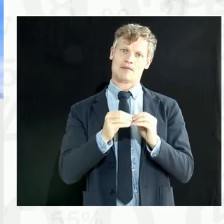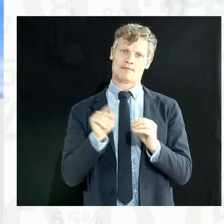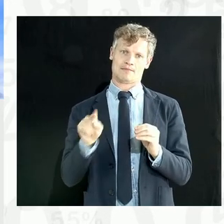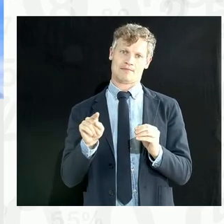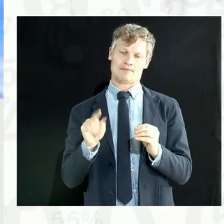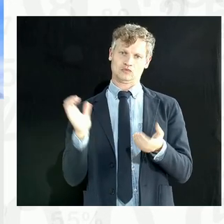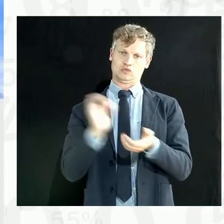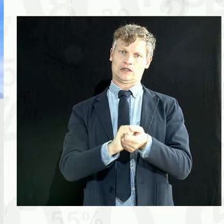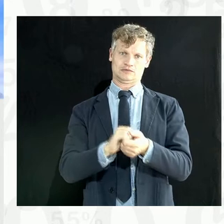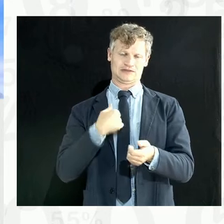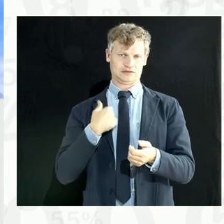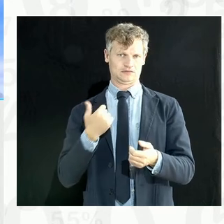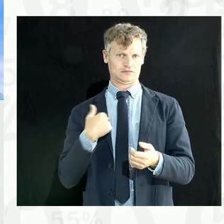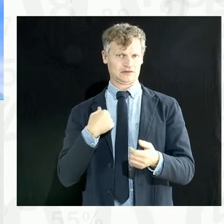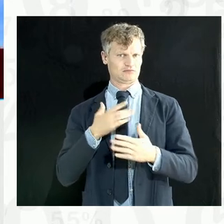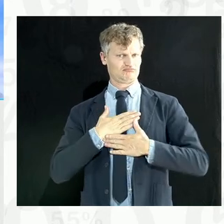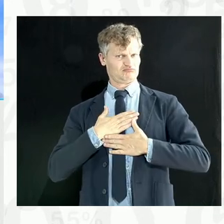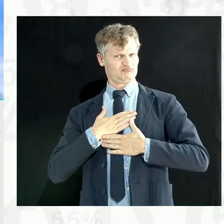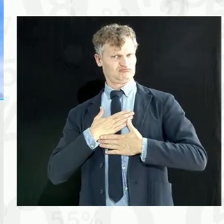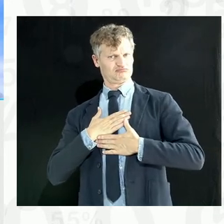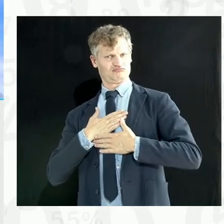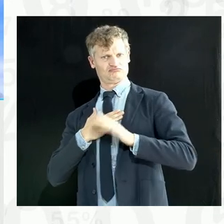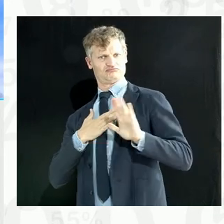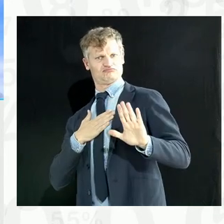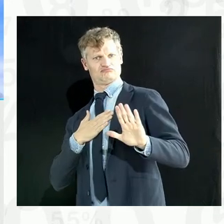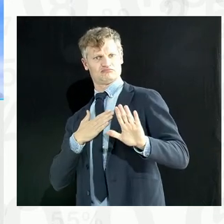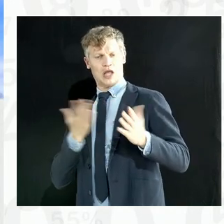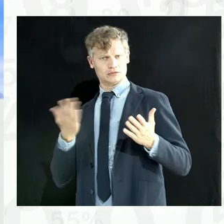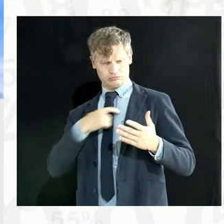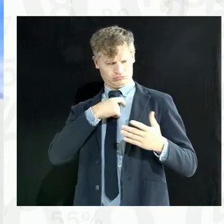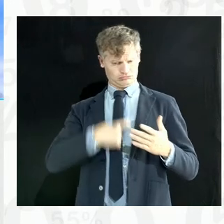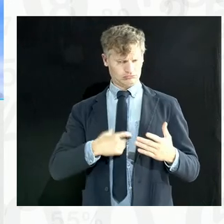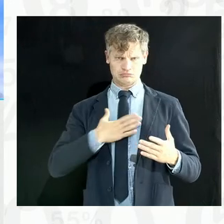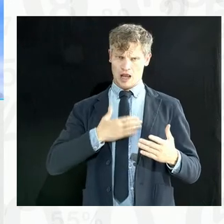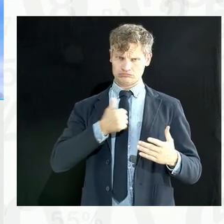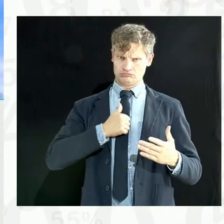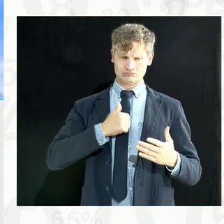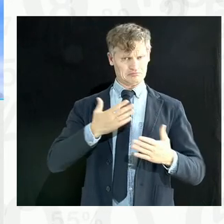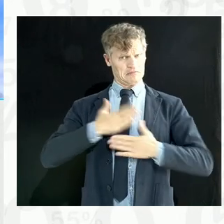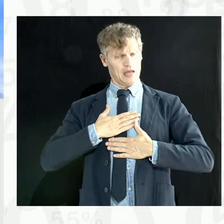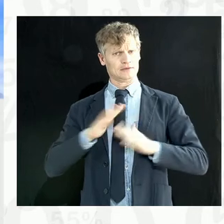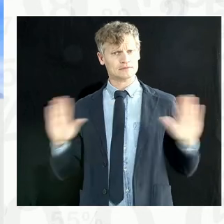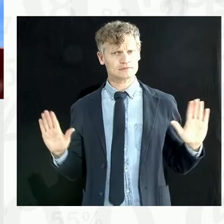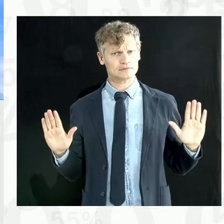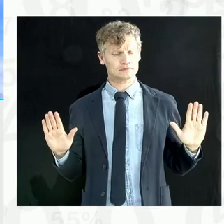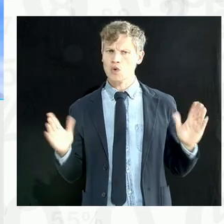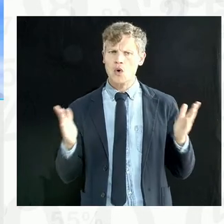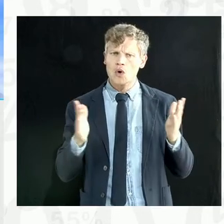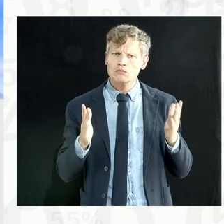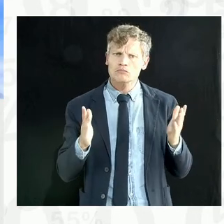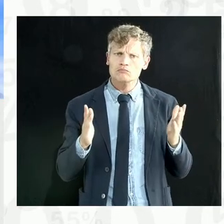And people's data are actually what they are. So, there's no problem to trust